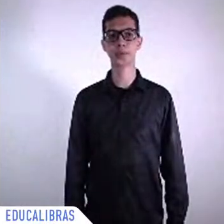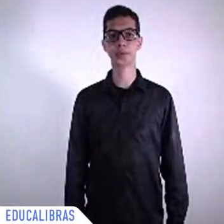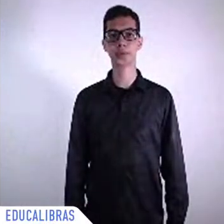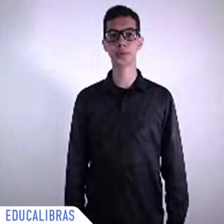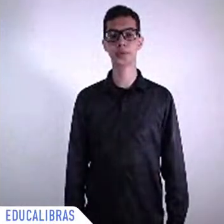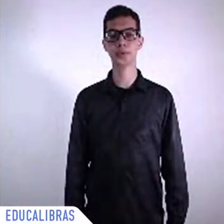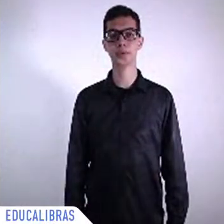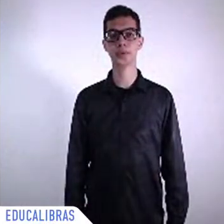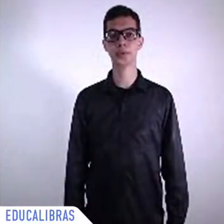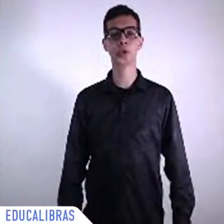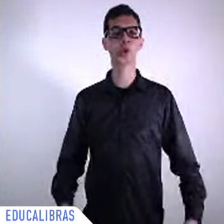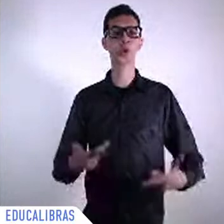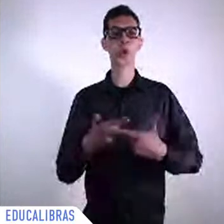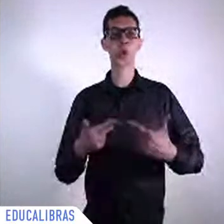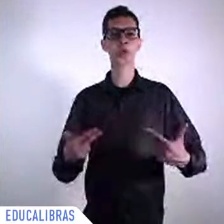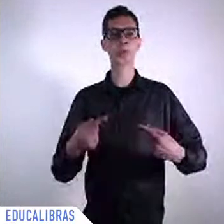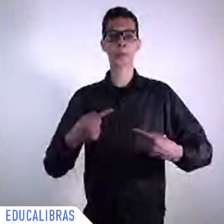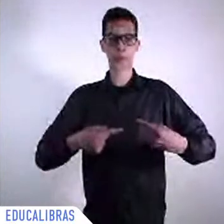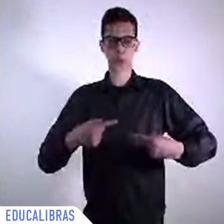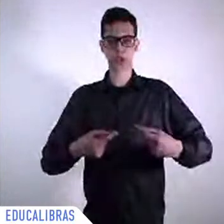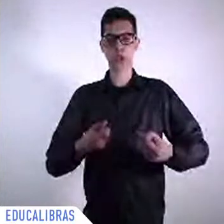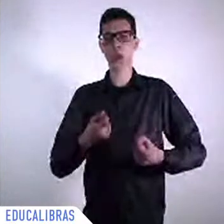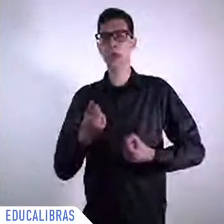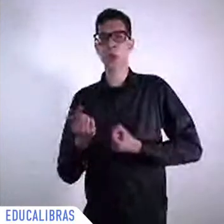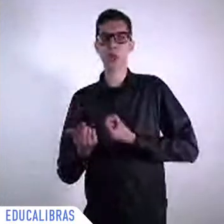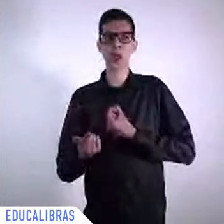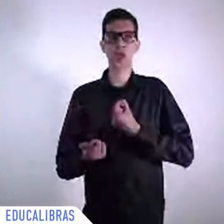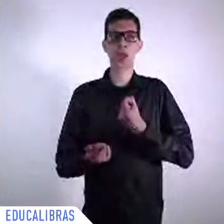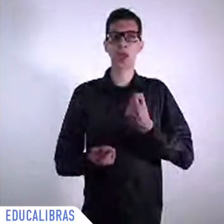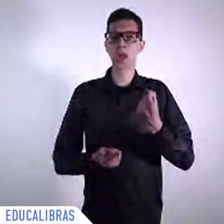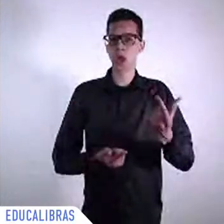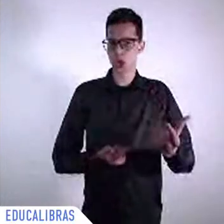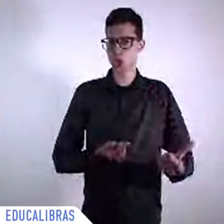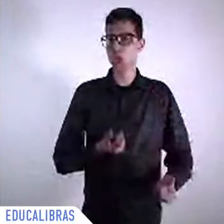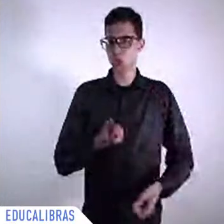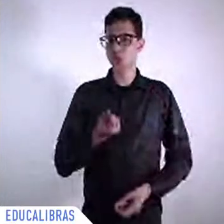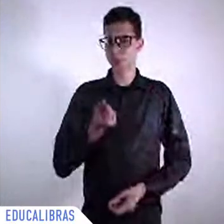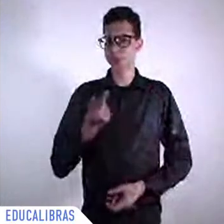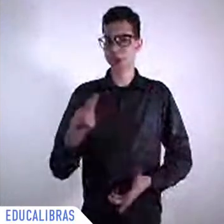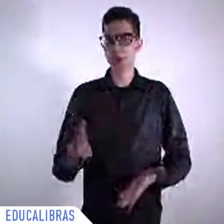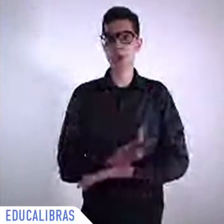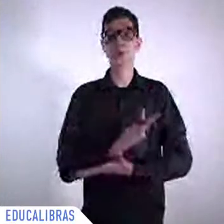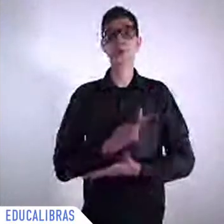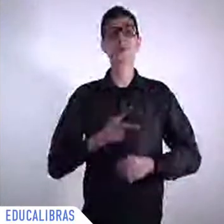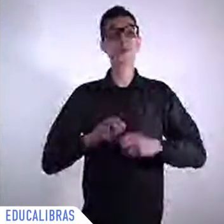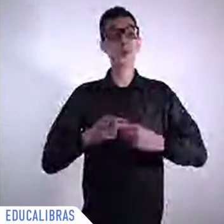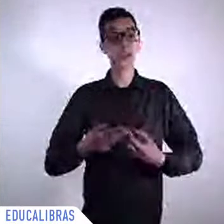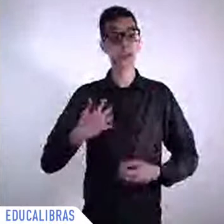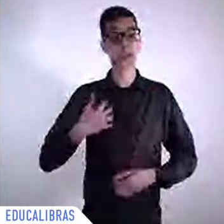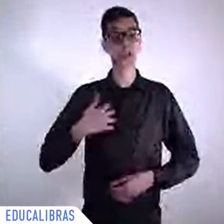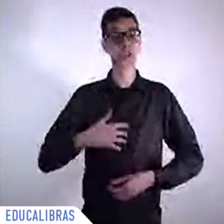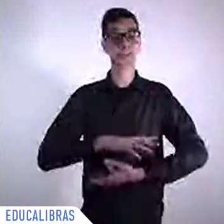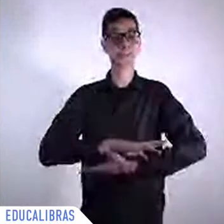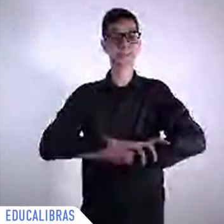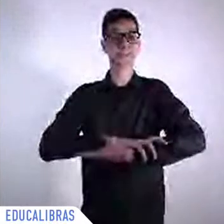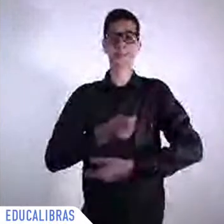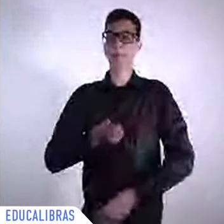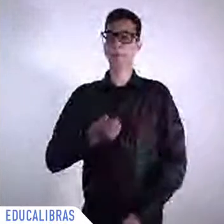broadly but Chile has a big role with new ideas bringing